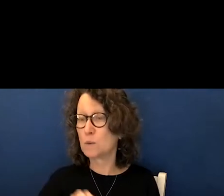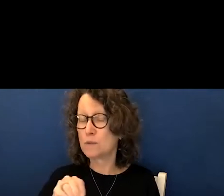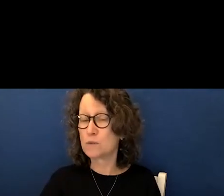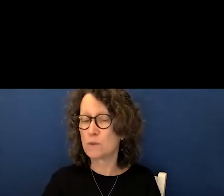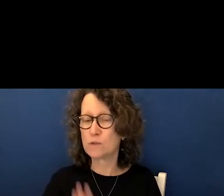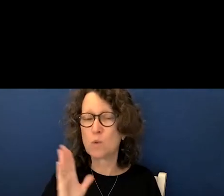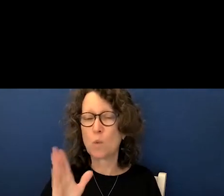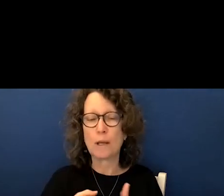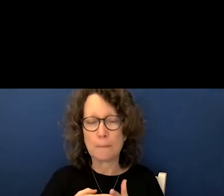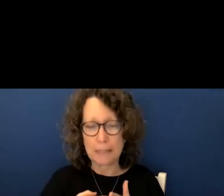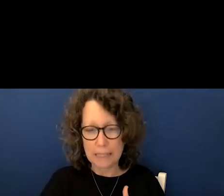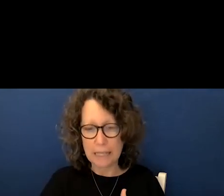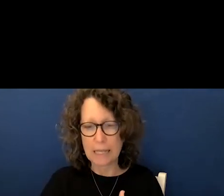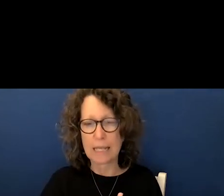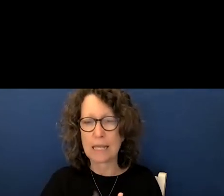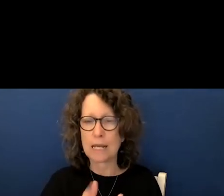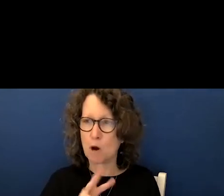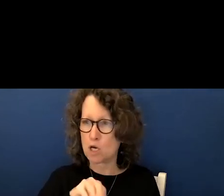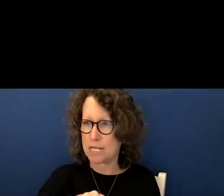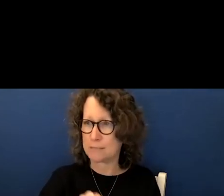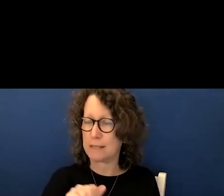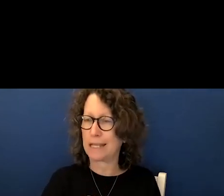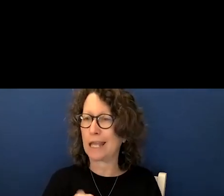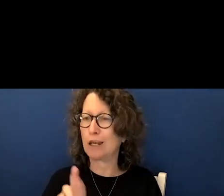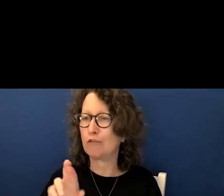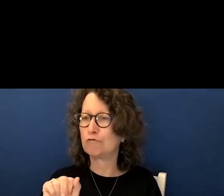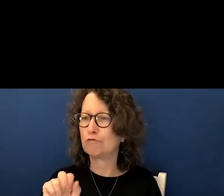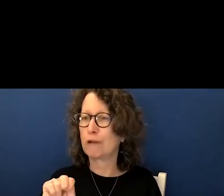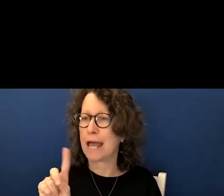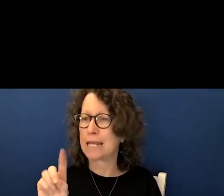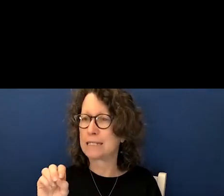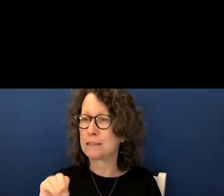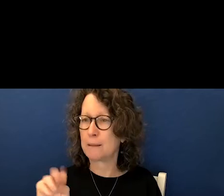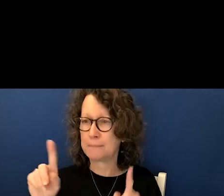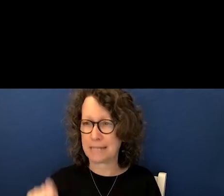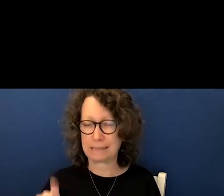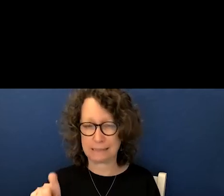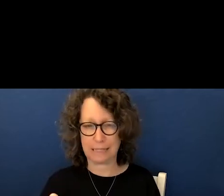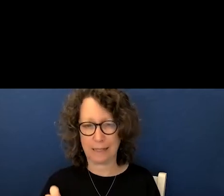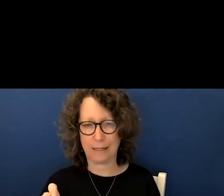begin participating in random testing that began